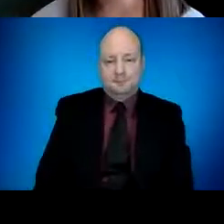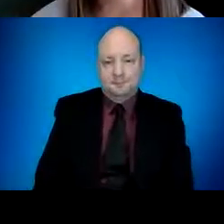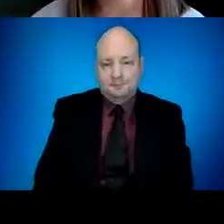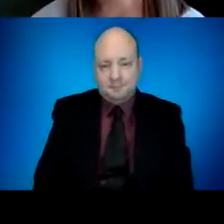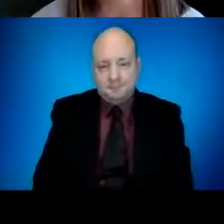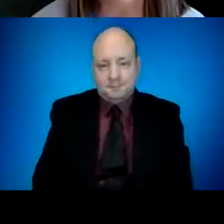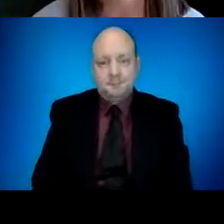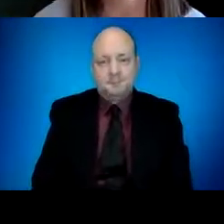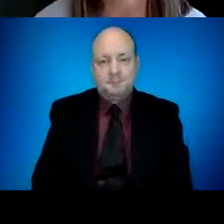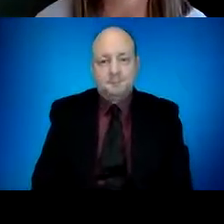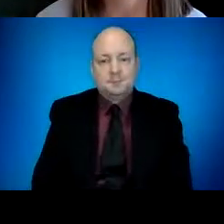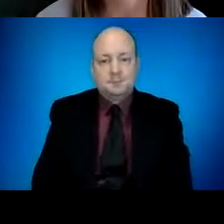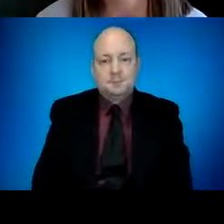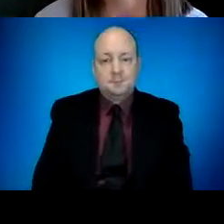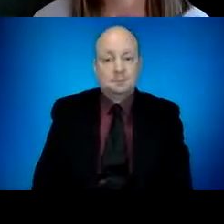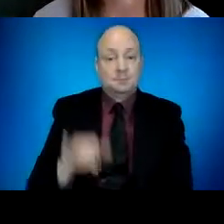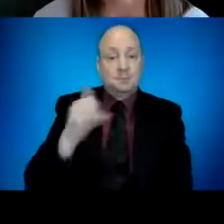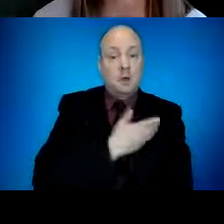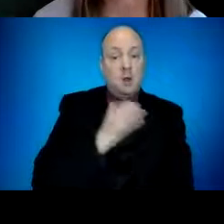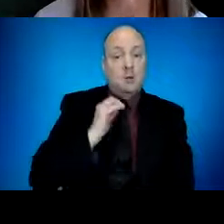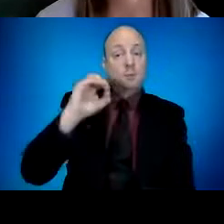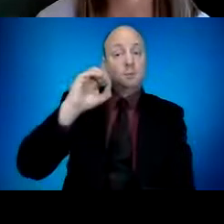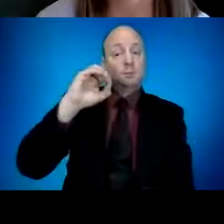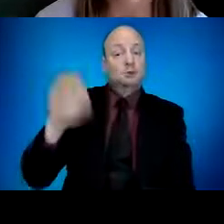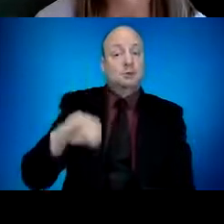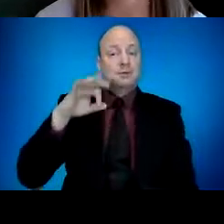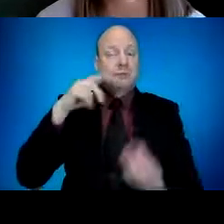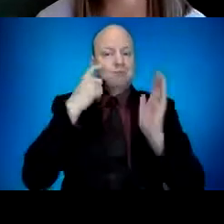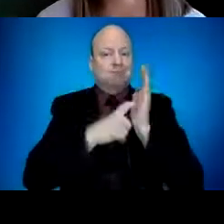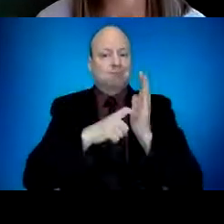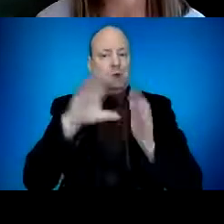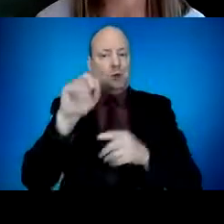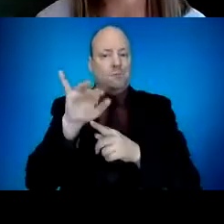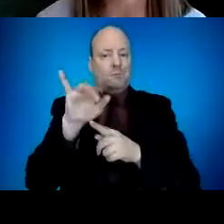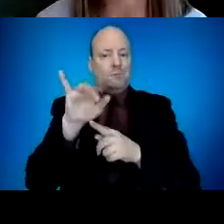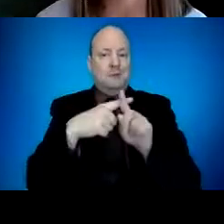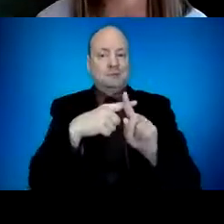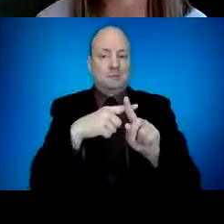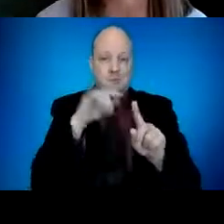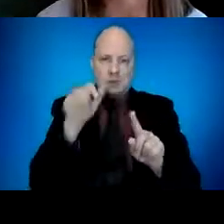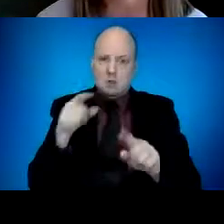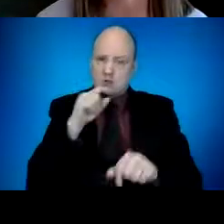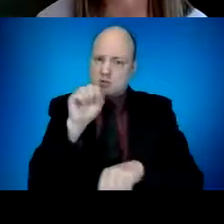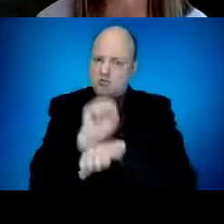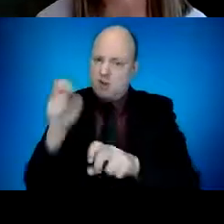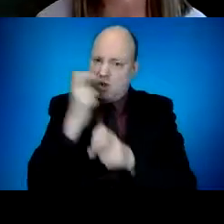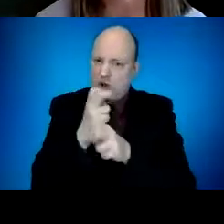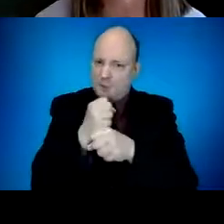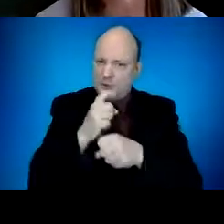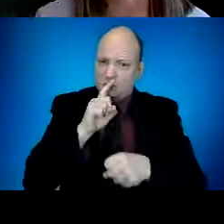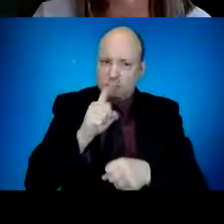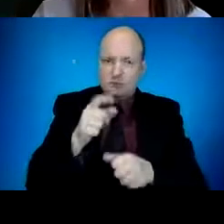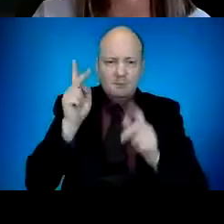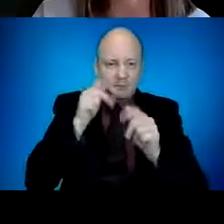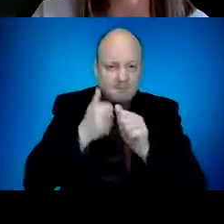positivity reflects this. However, testing access remains an issue for some people in Oregon,